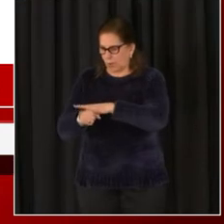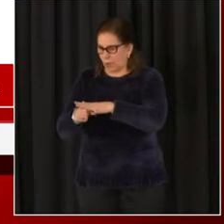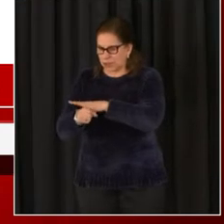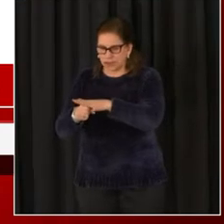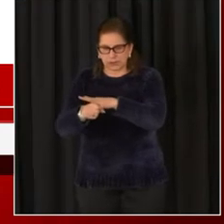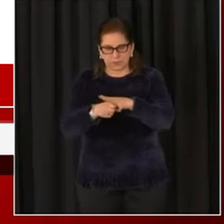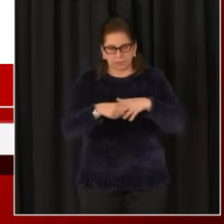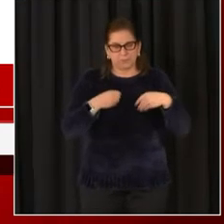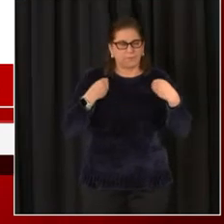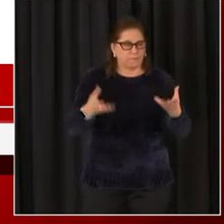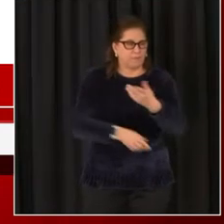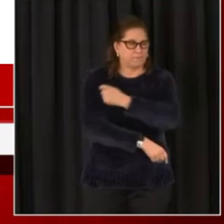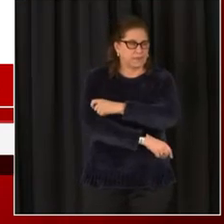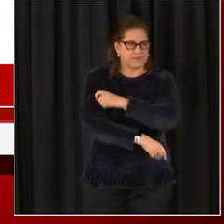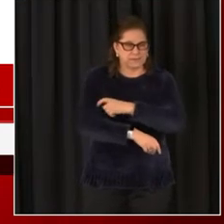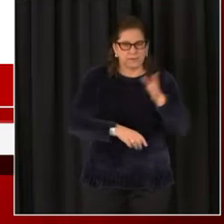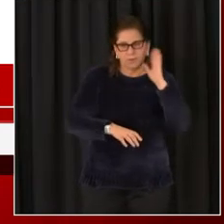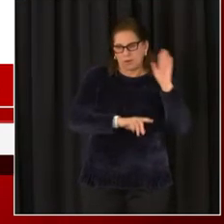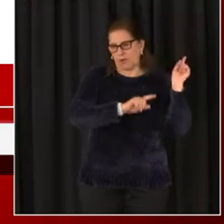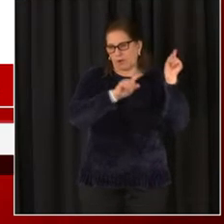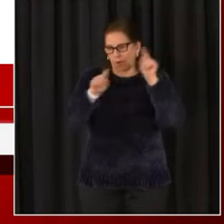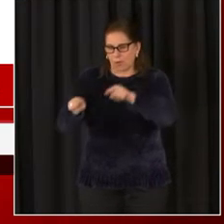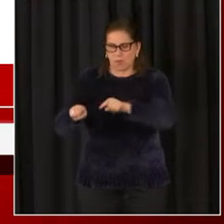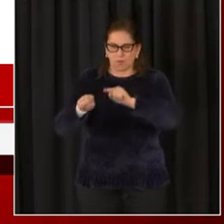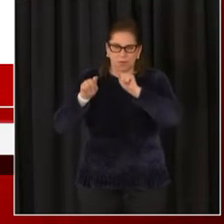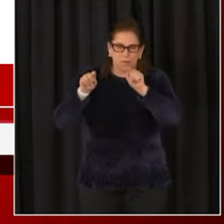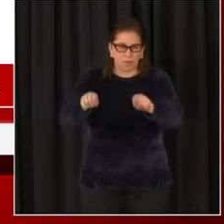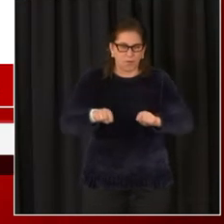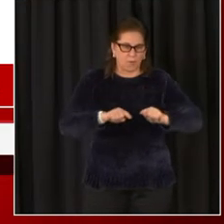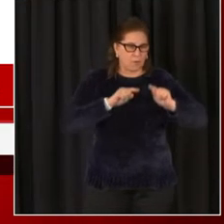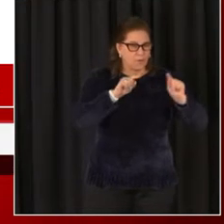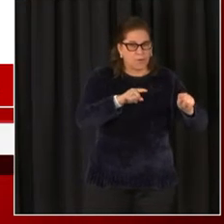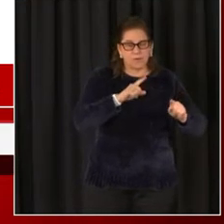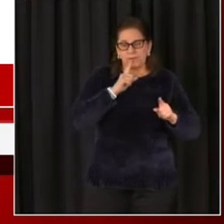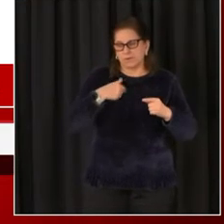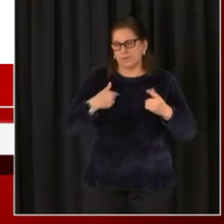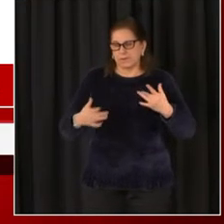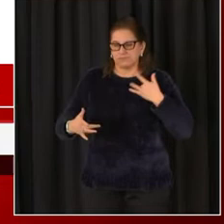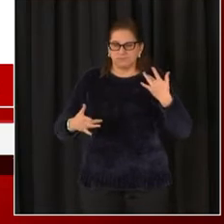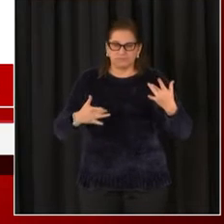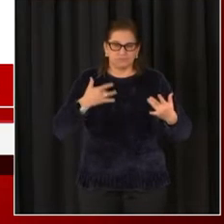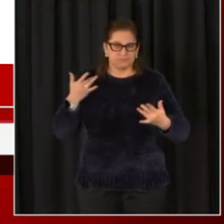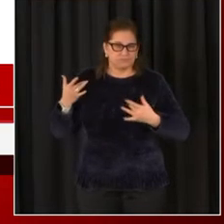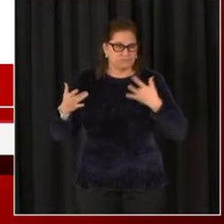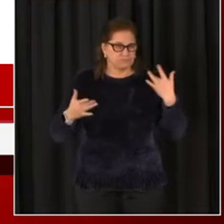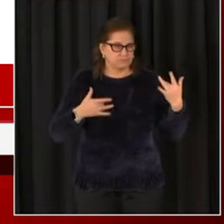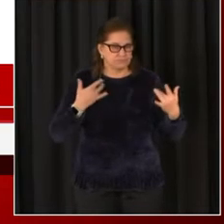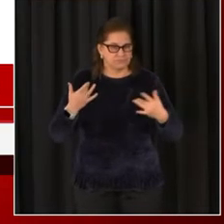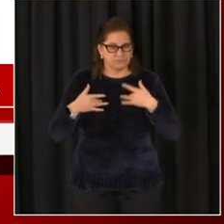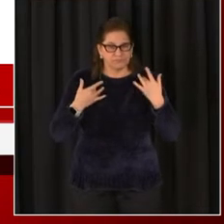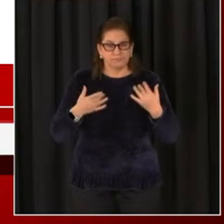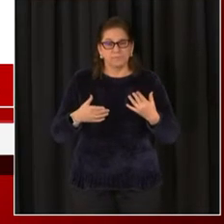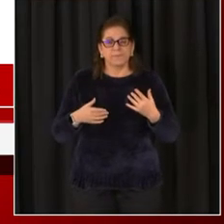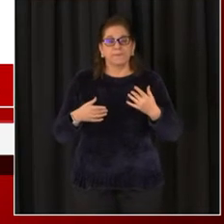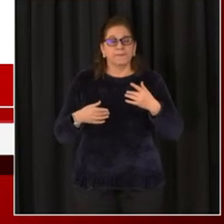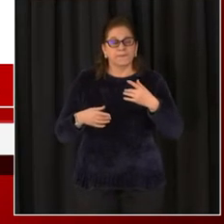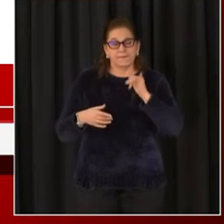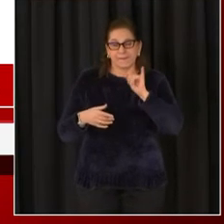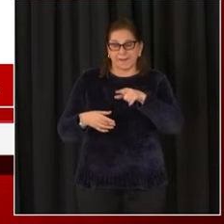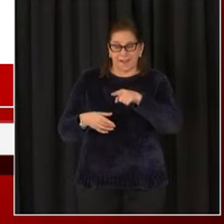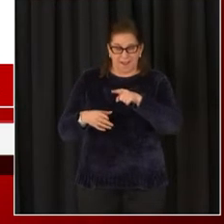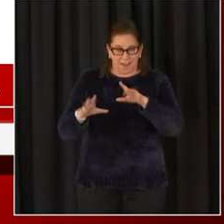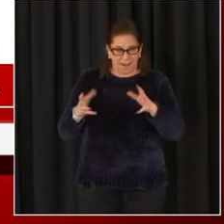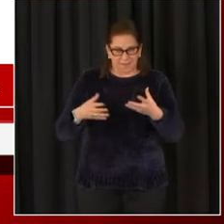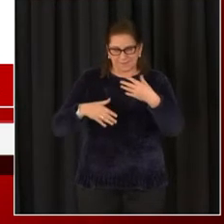we're very excited about these two opportunities to vaccinate more people who are in phase 1B tier